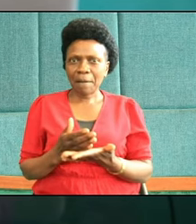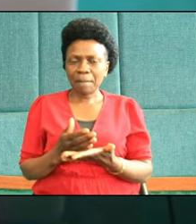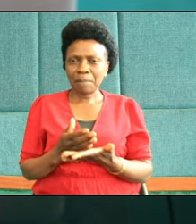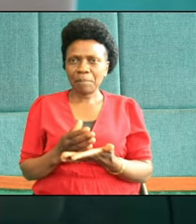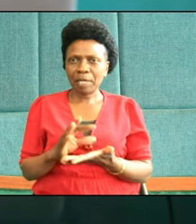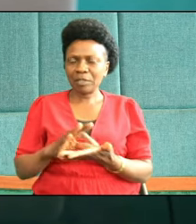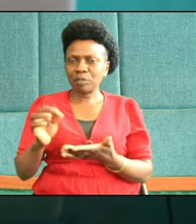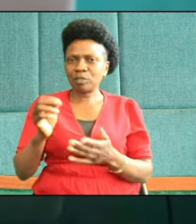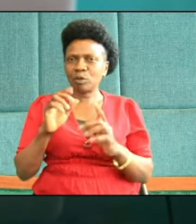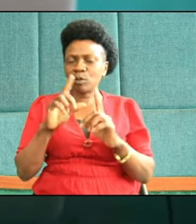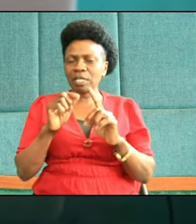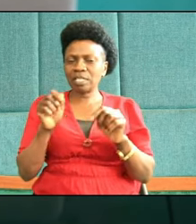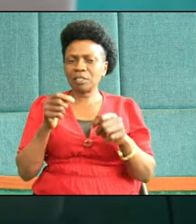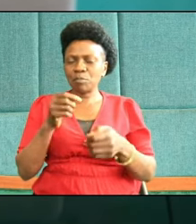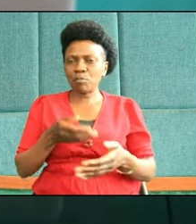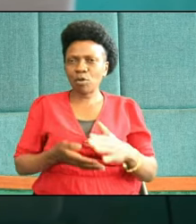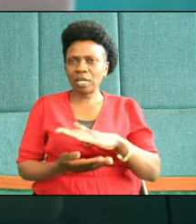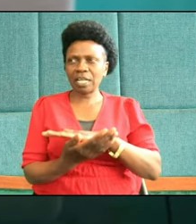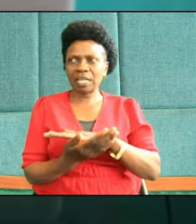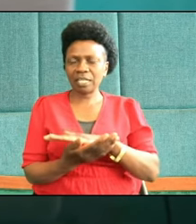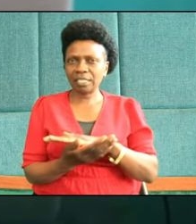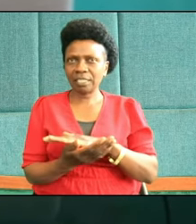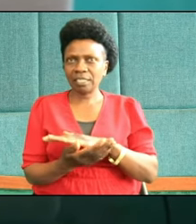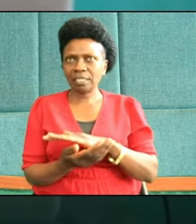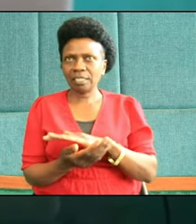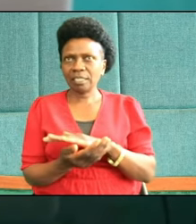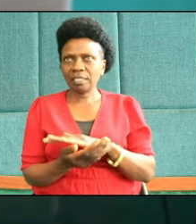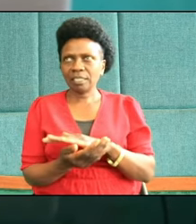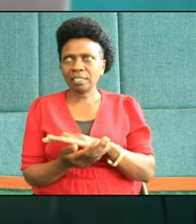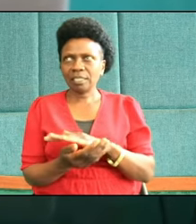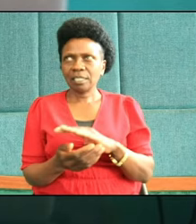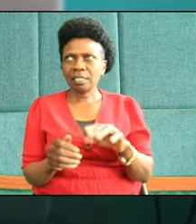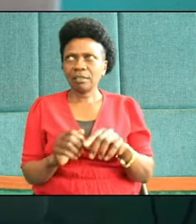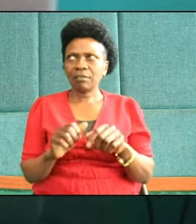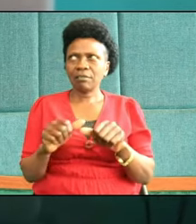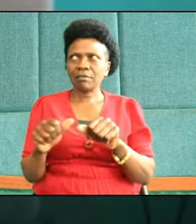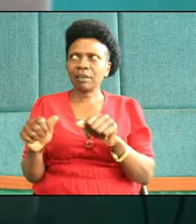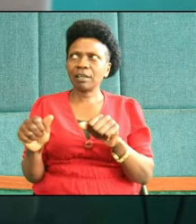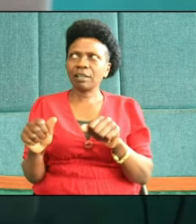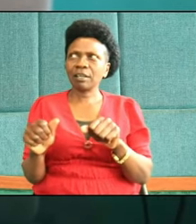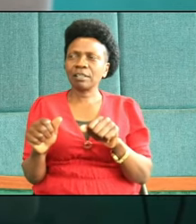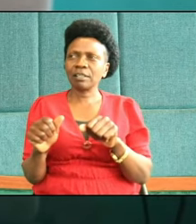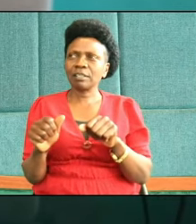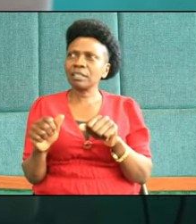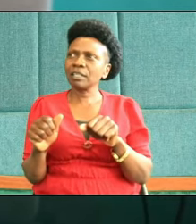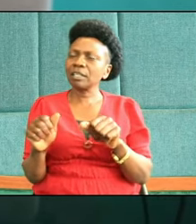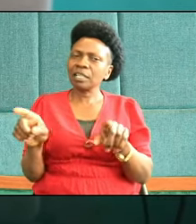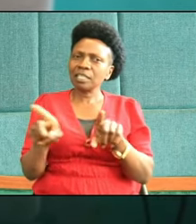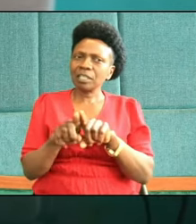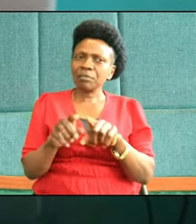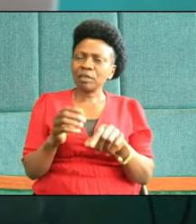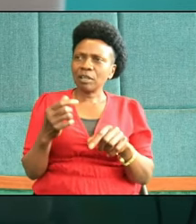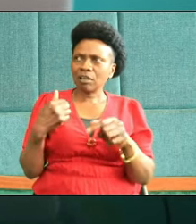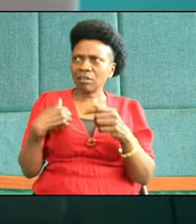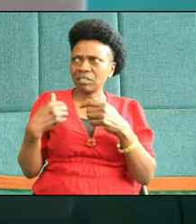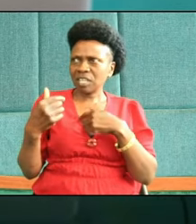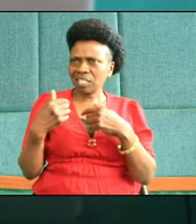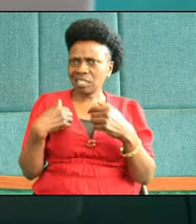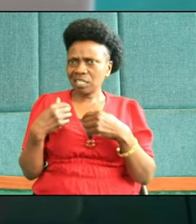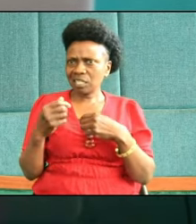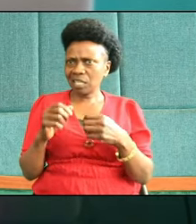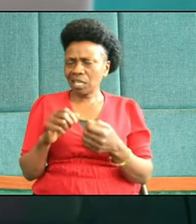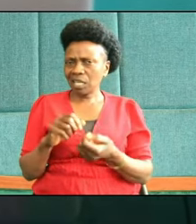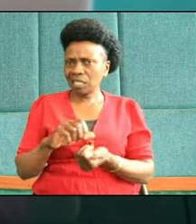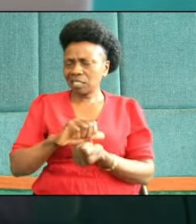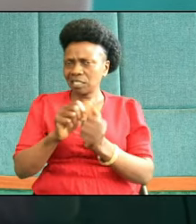in this particular church, which is, in as far as my knowledge is concerned, maybe the biggest church in this